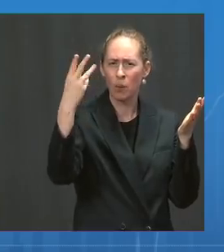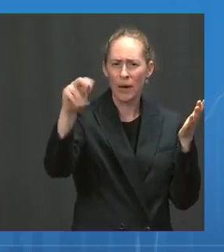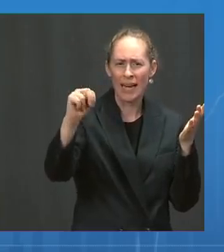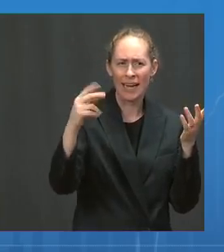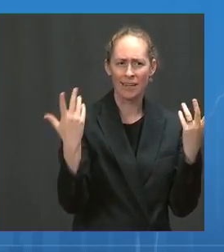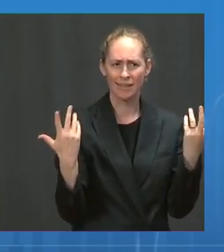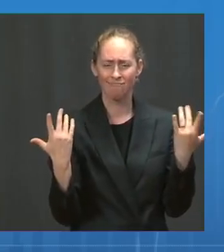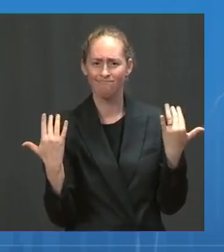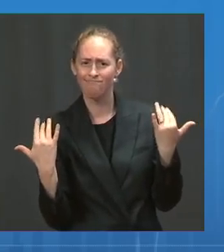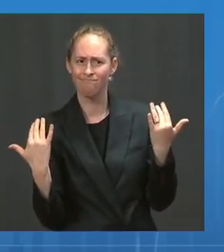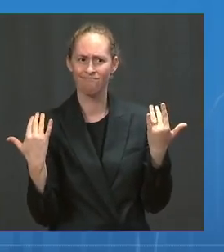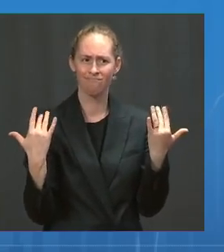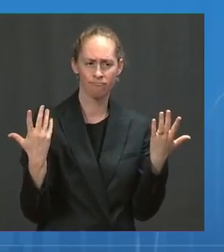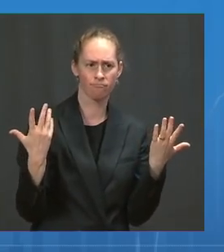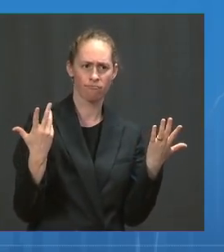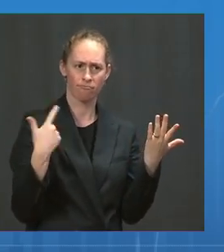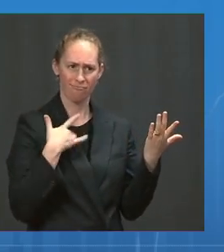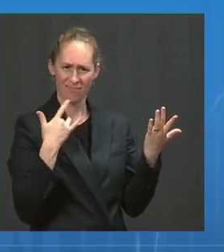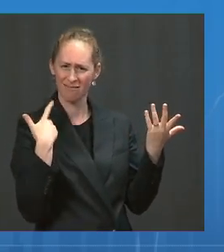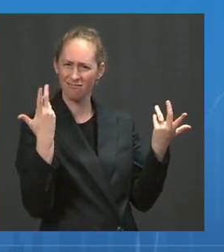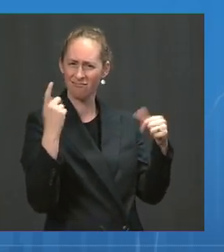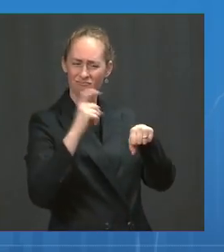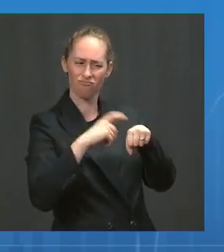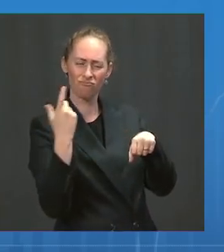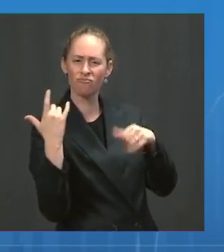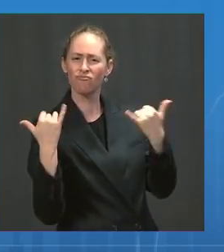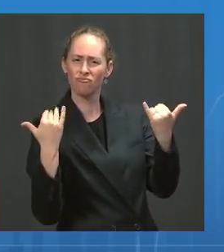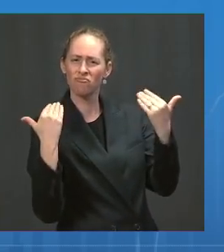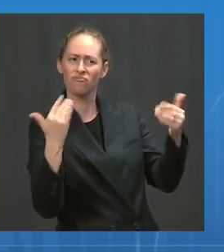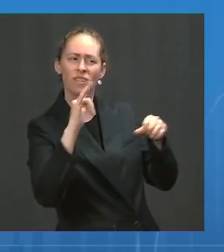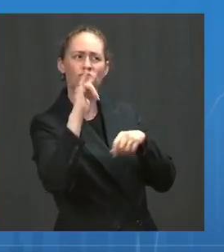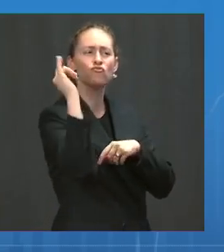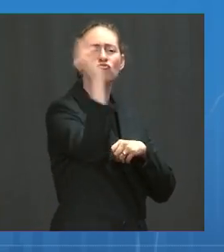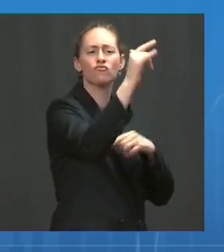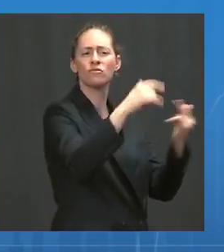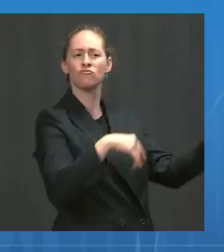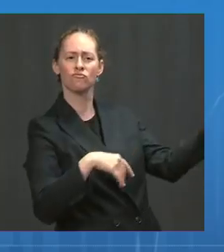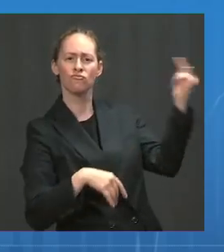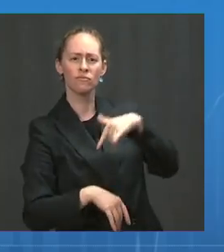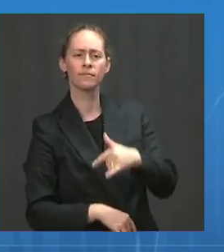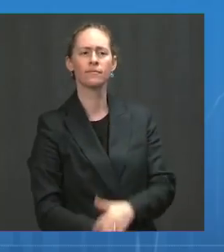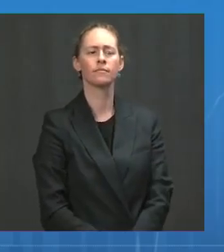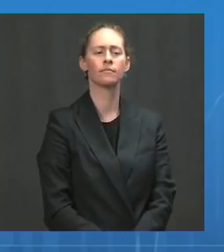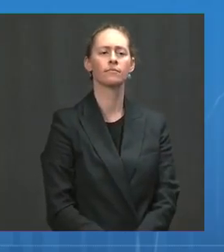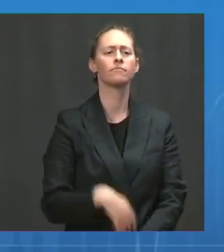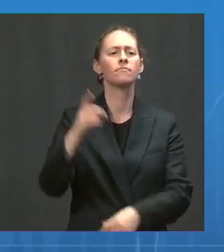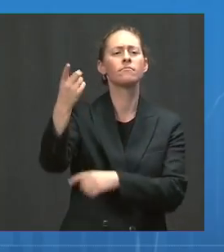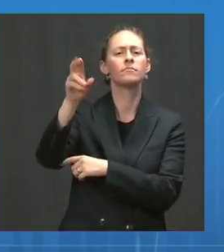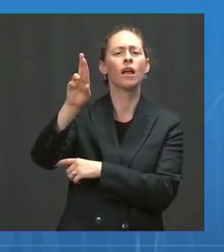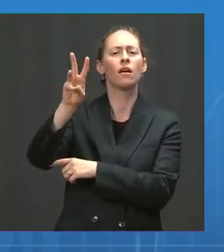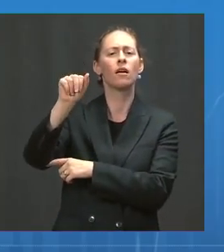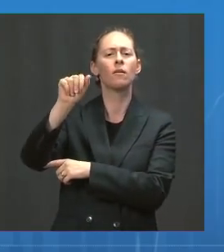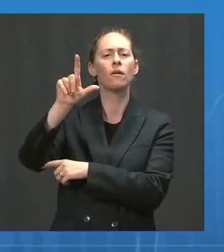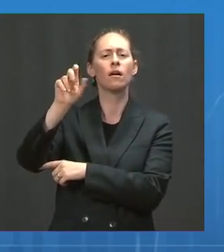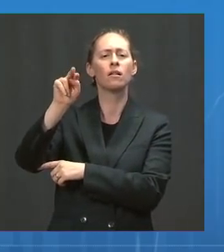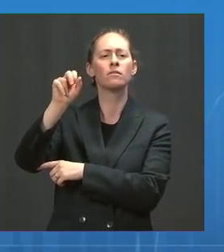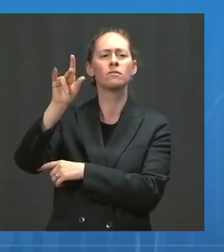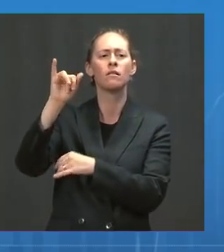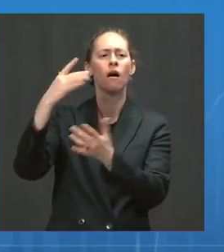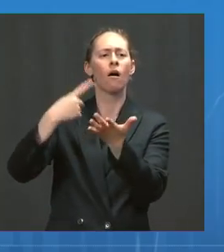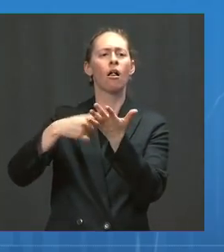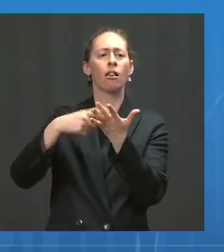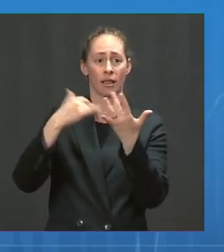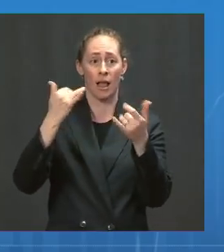some of these travel restrictions could be eased. And then, separately to Dr. Walensky's point a few minutes ago that this is becoming a pandemic of the